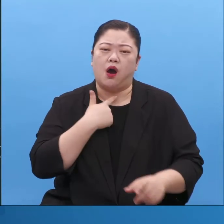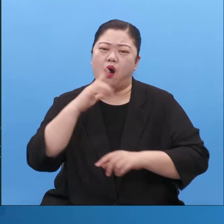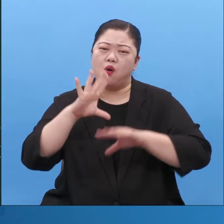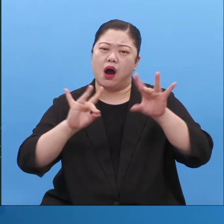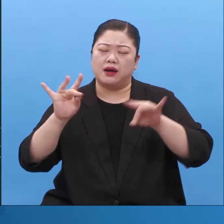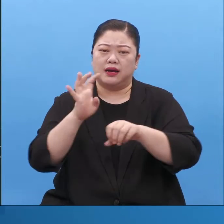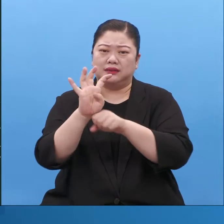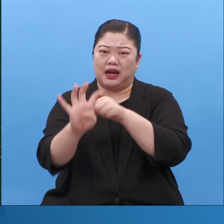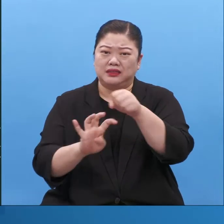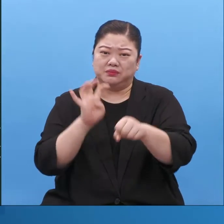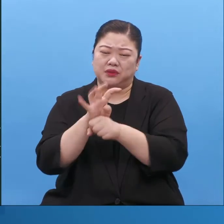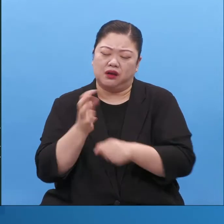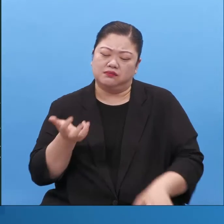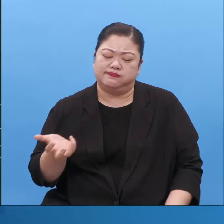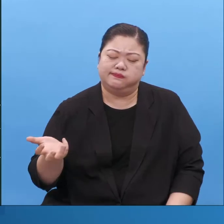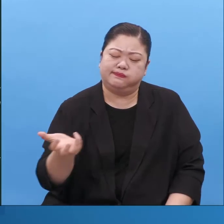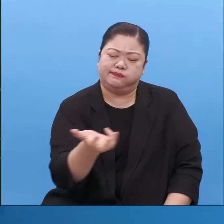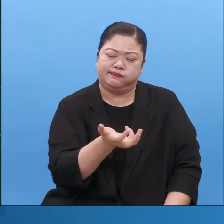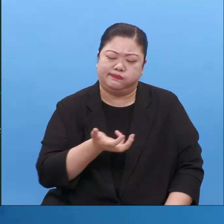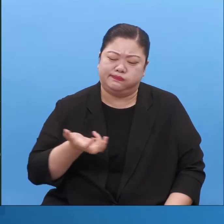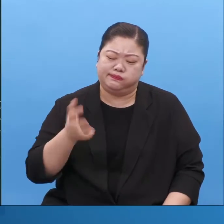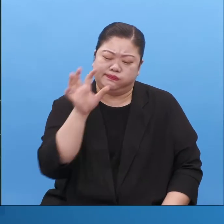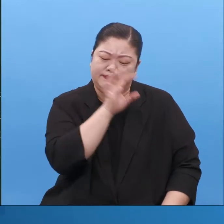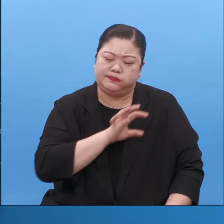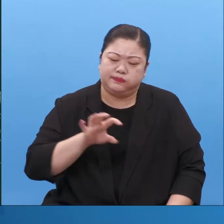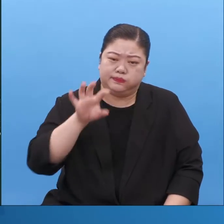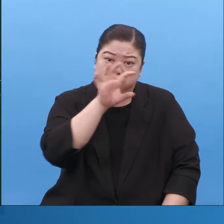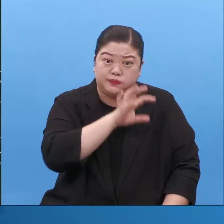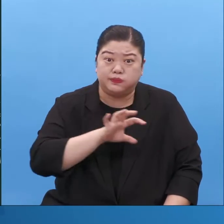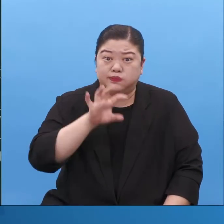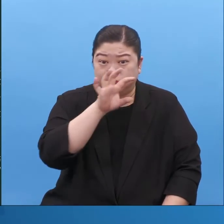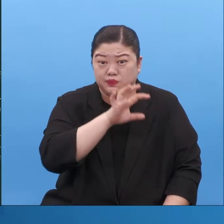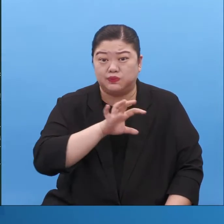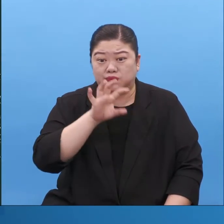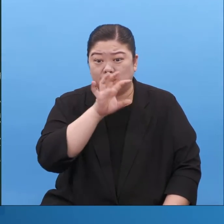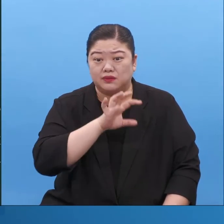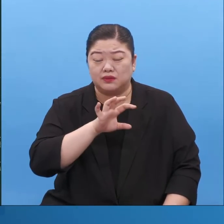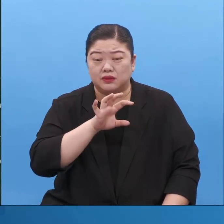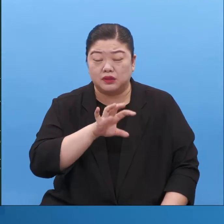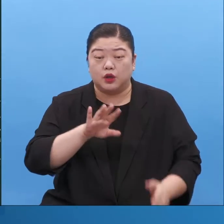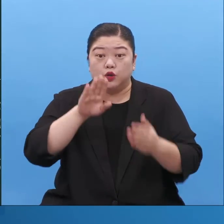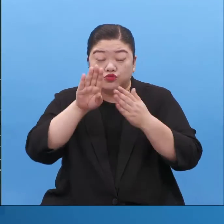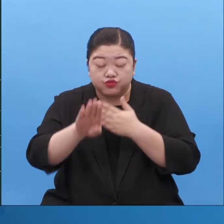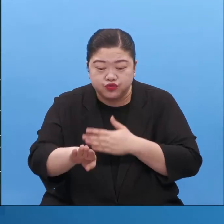It may seem as if you are facing suffering but no God is reserving all of the blessings for you.